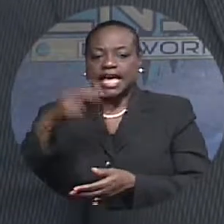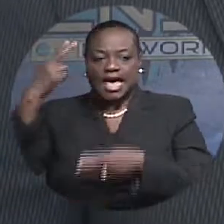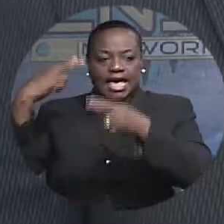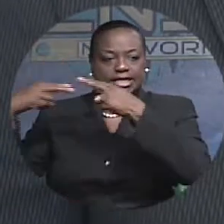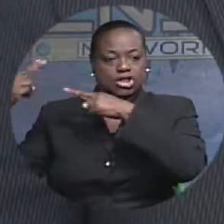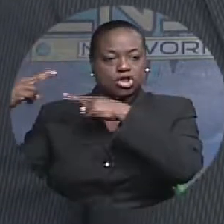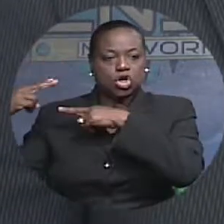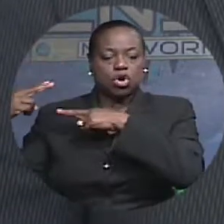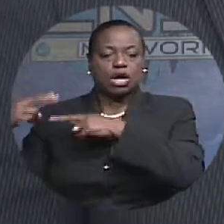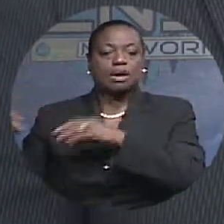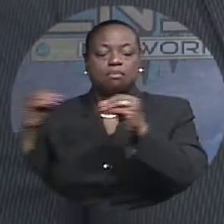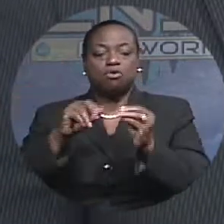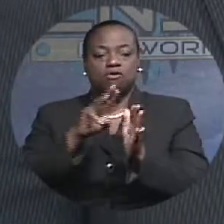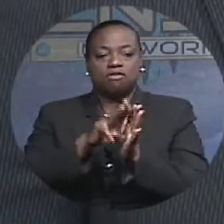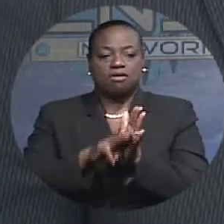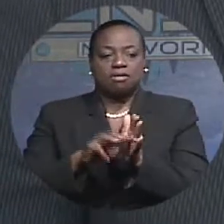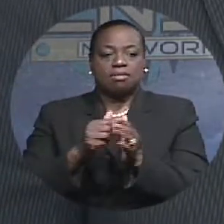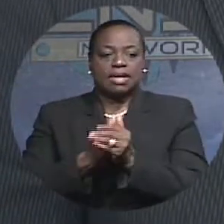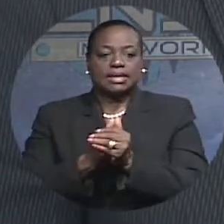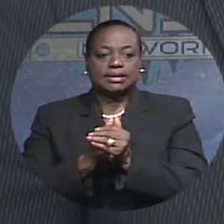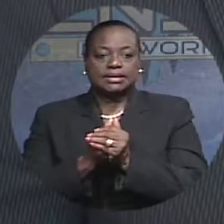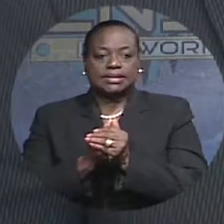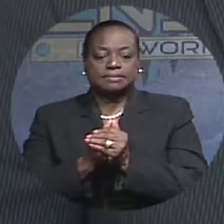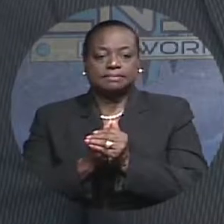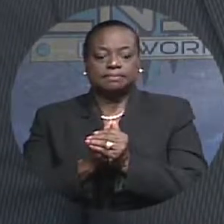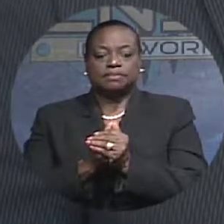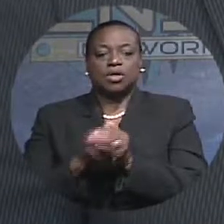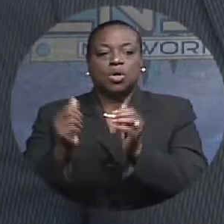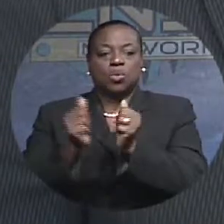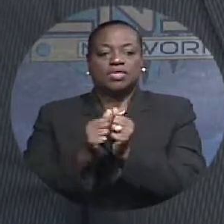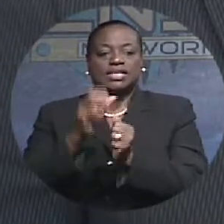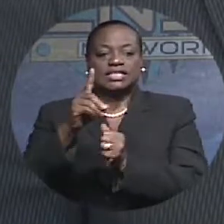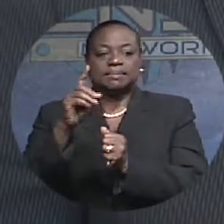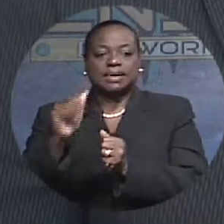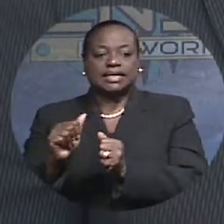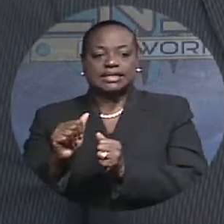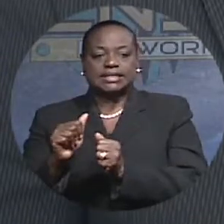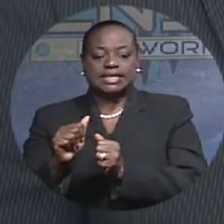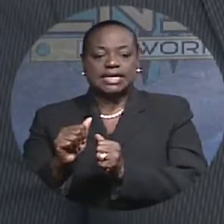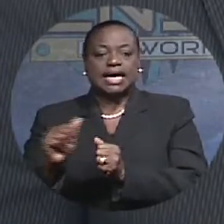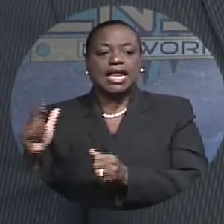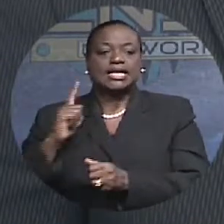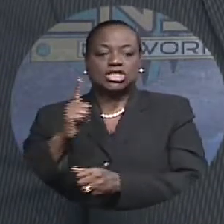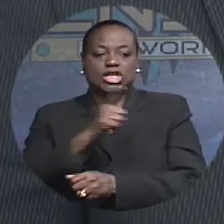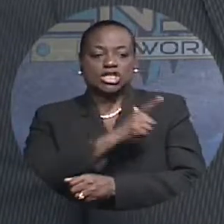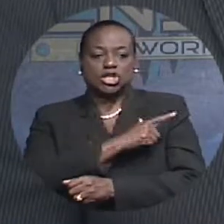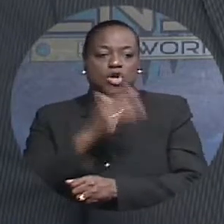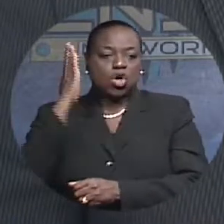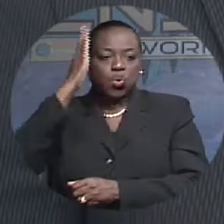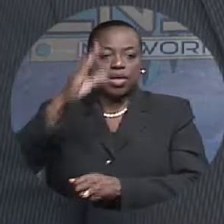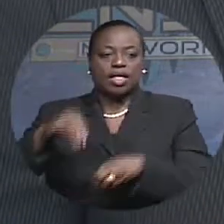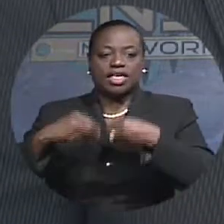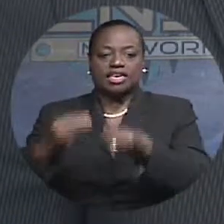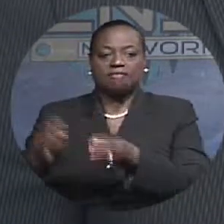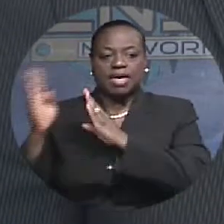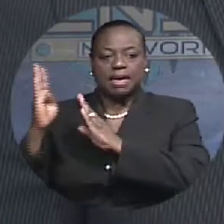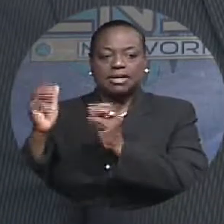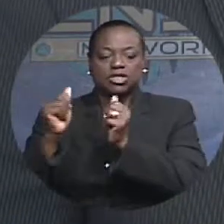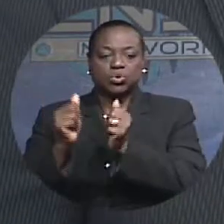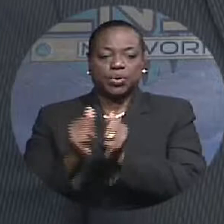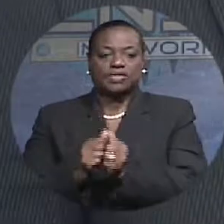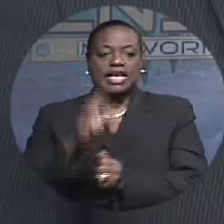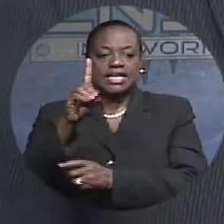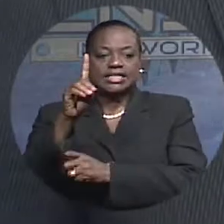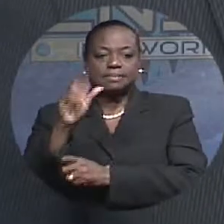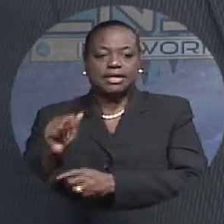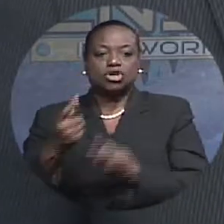that the convention, along with the proposed national disability legislation, is expected to give Bahamians with disabilities true independence, as it